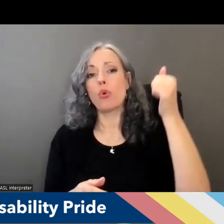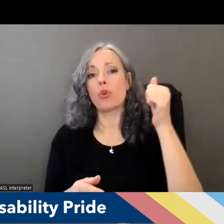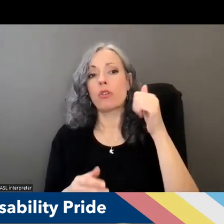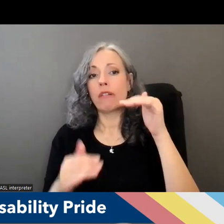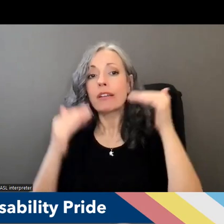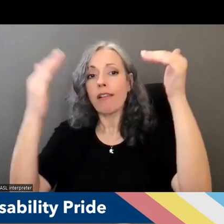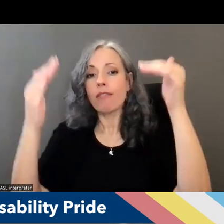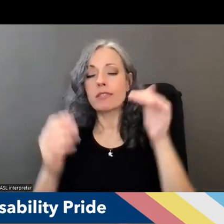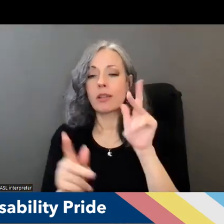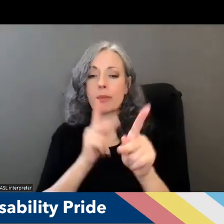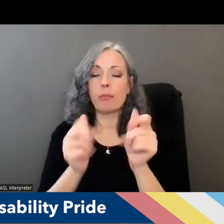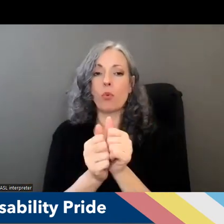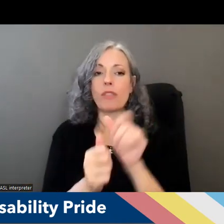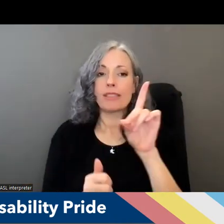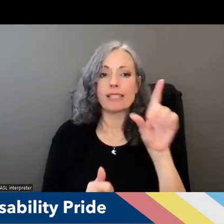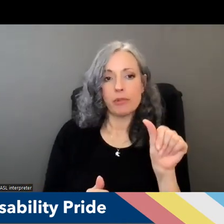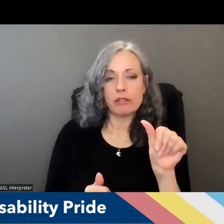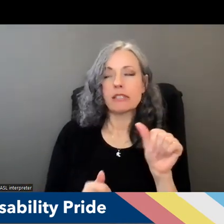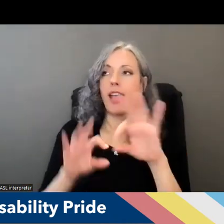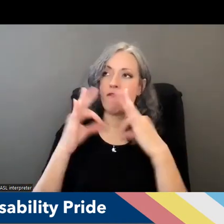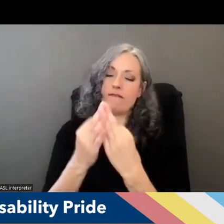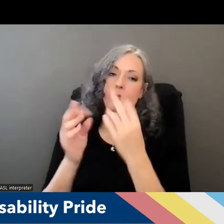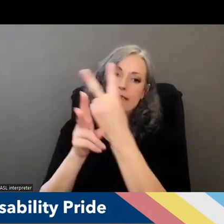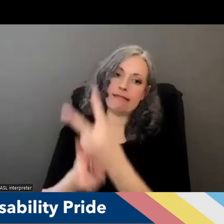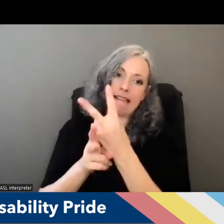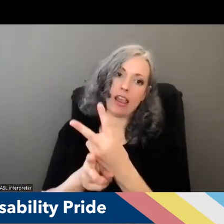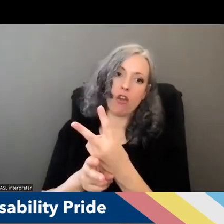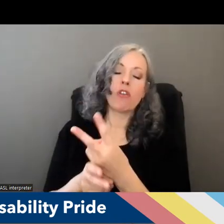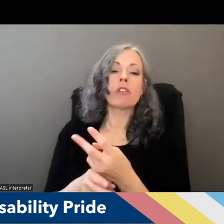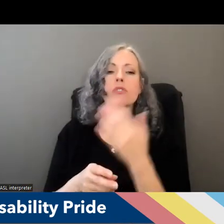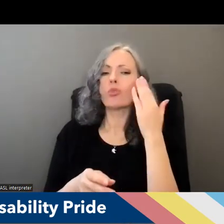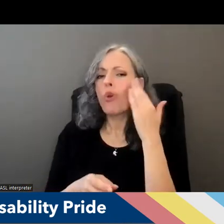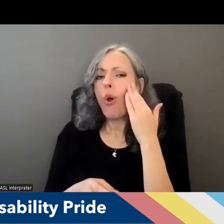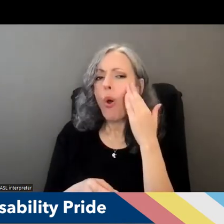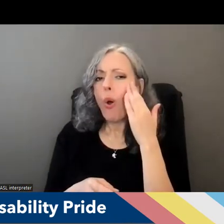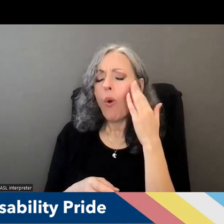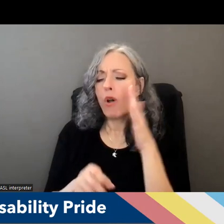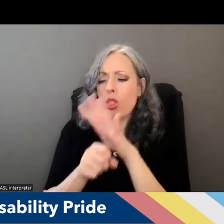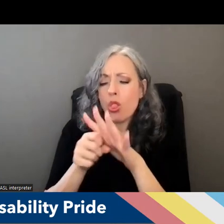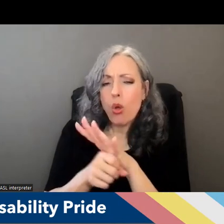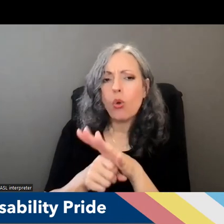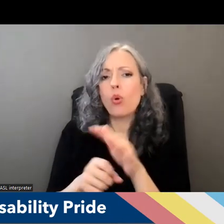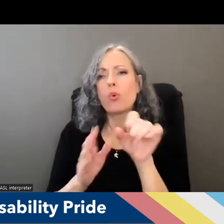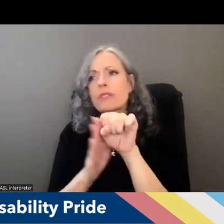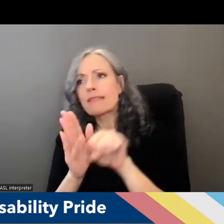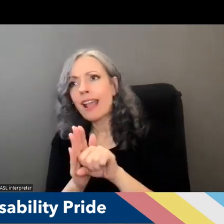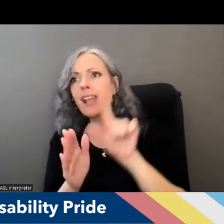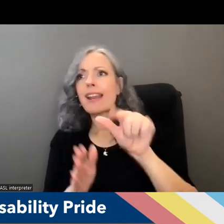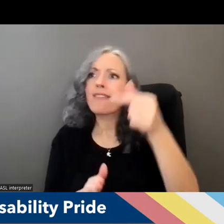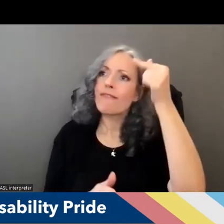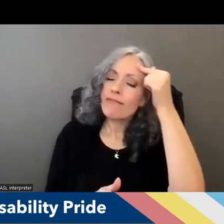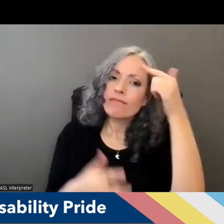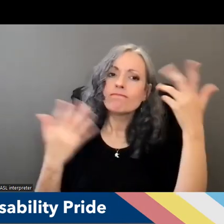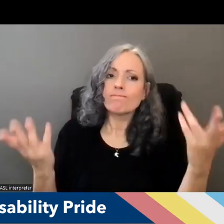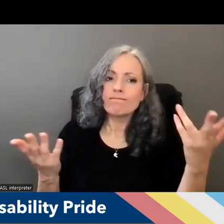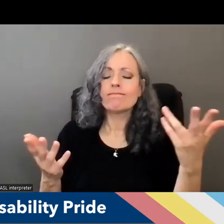disabilities and family caregivers to navigate to know what's local what state what's federal how do they work together